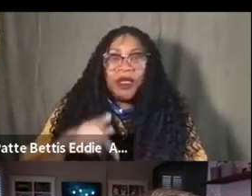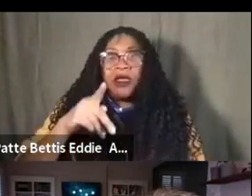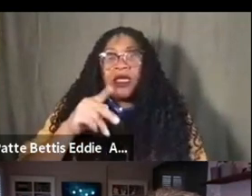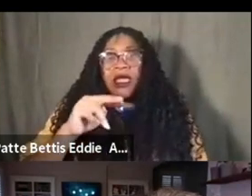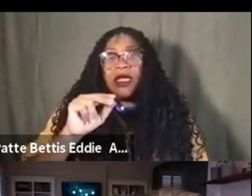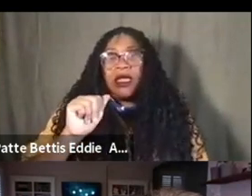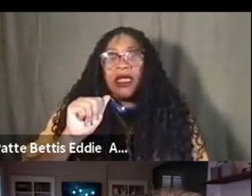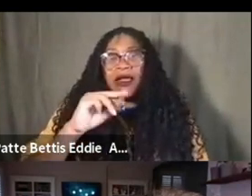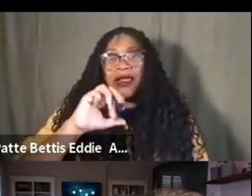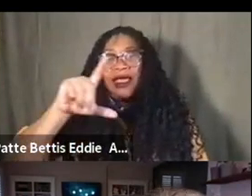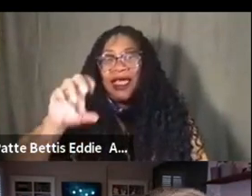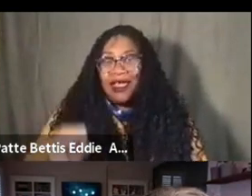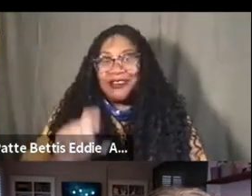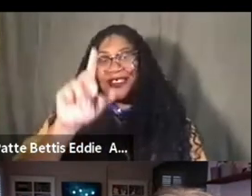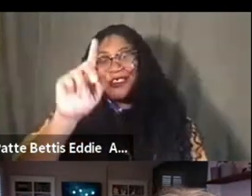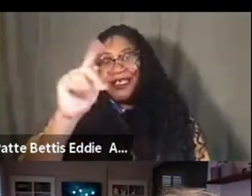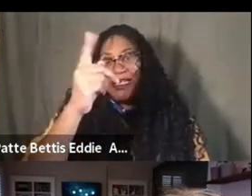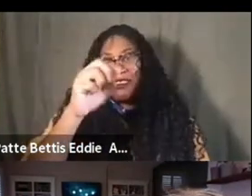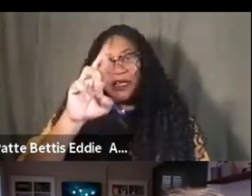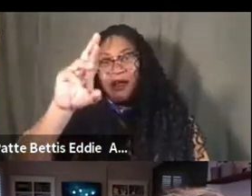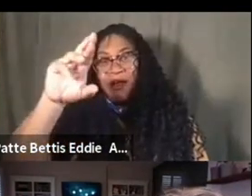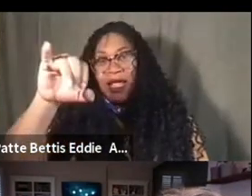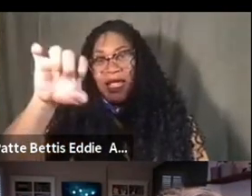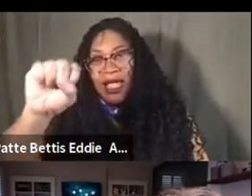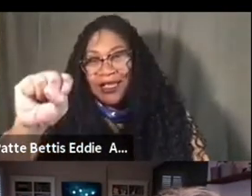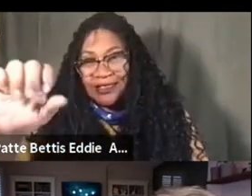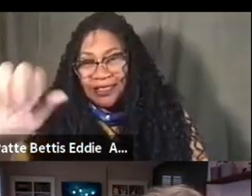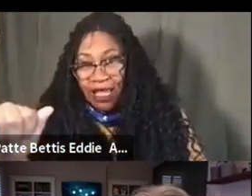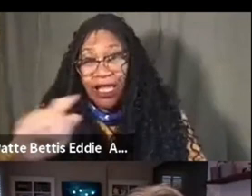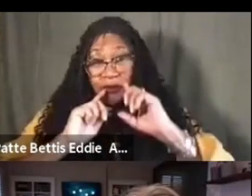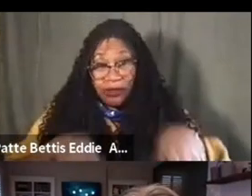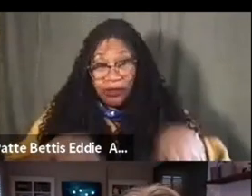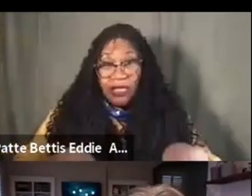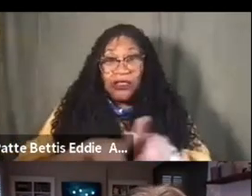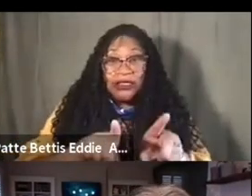and maybe, uh, if you'd like to respond to the same question. Thank you.